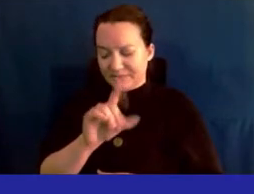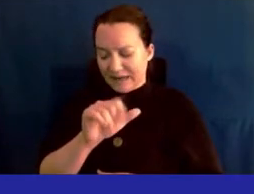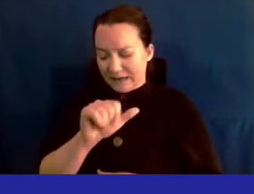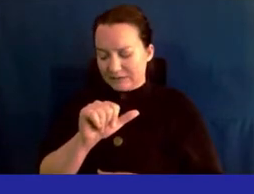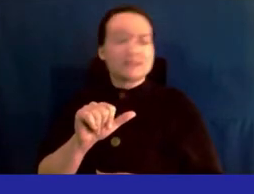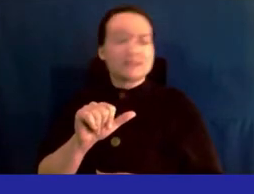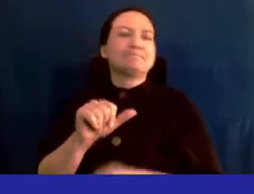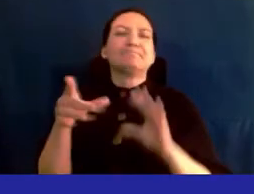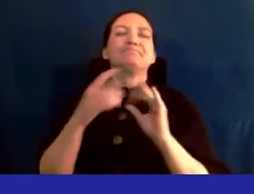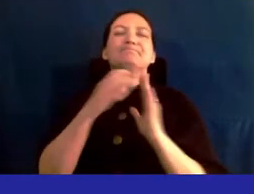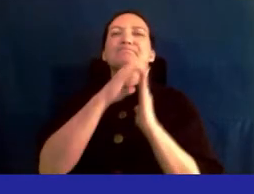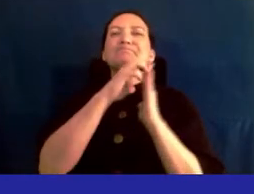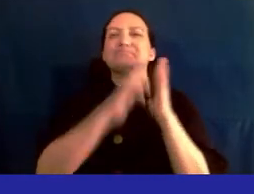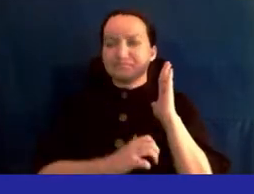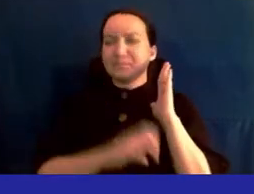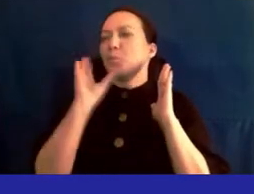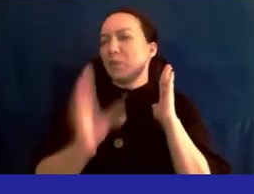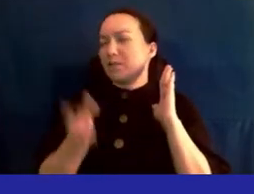testimony